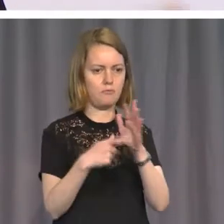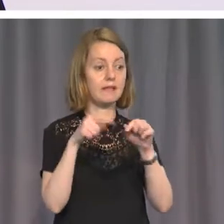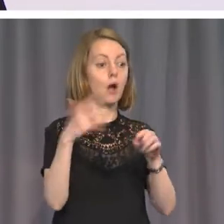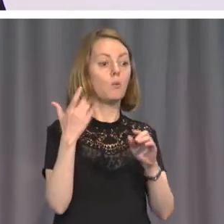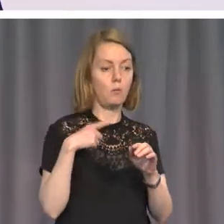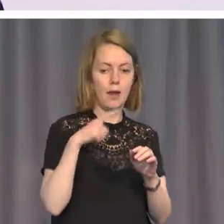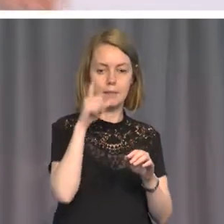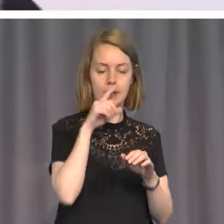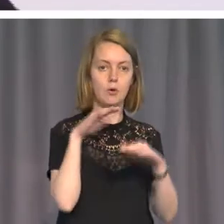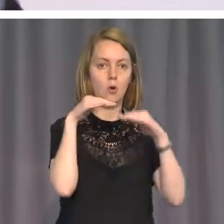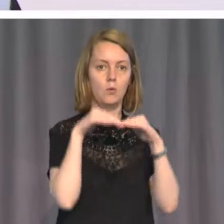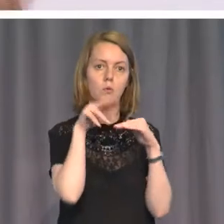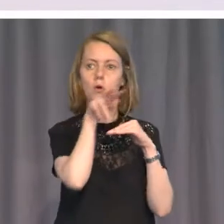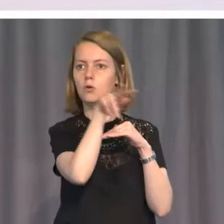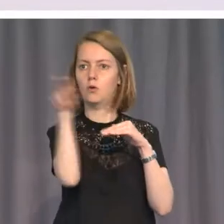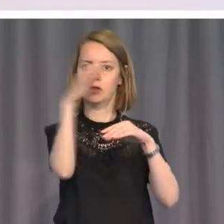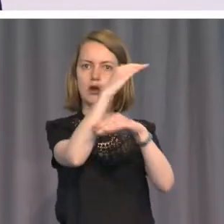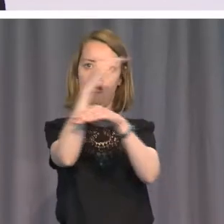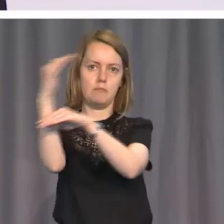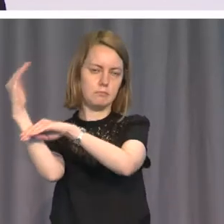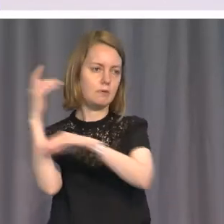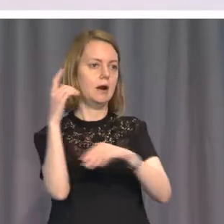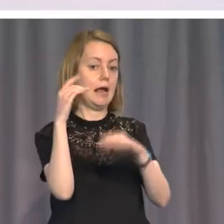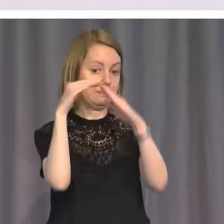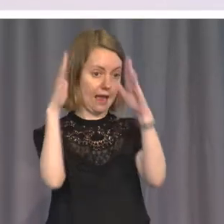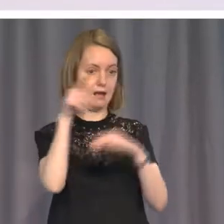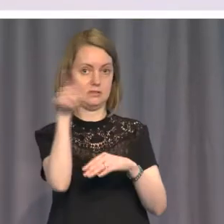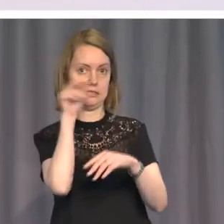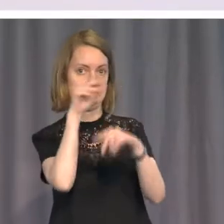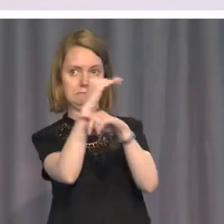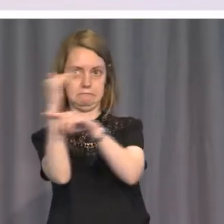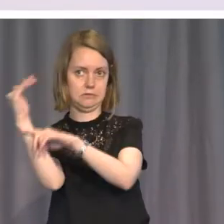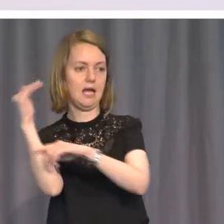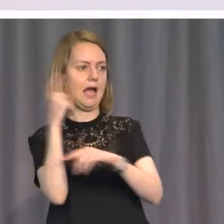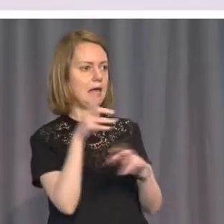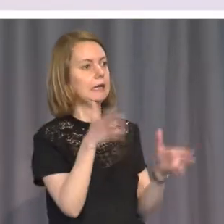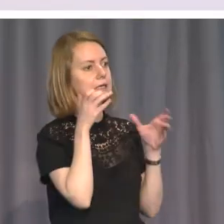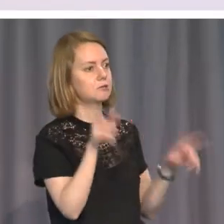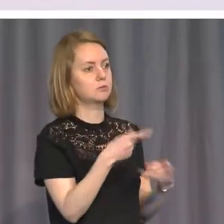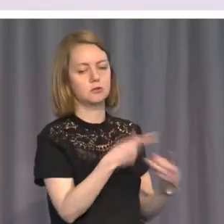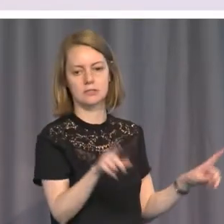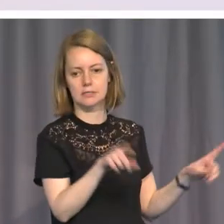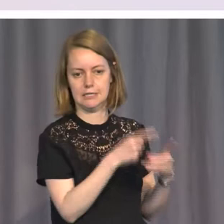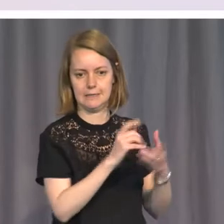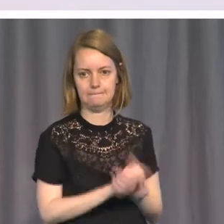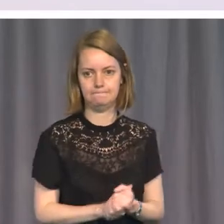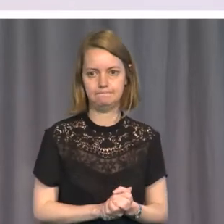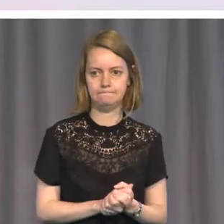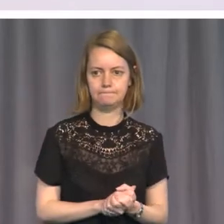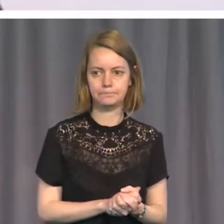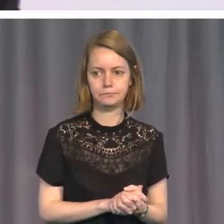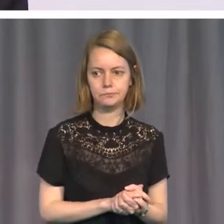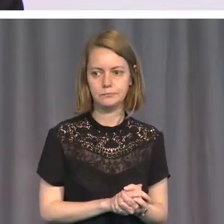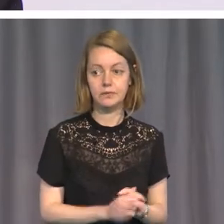its exterior, in the background. And since you can't have a successful cultural event in Sydney without